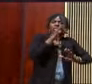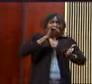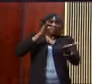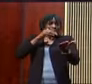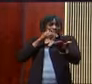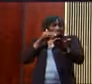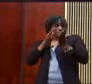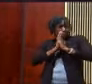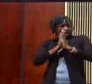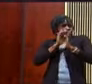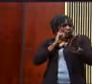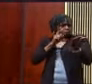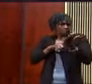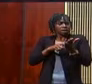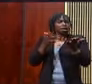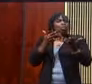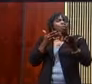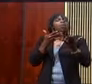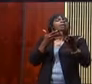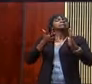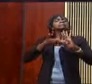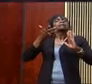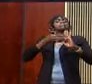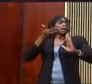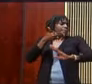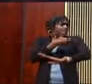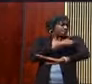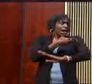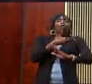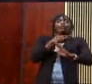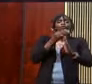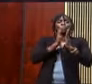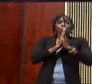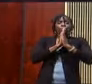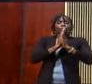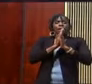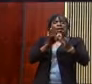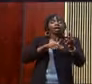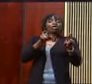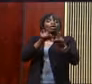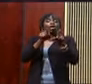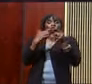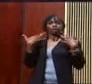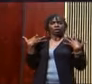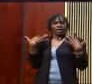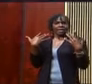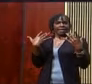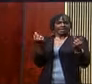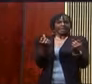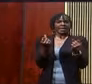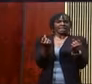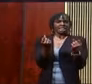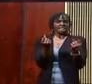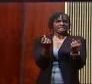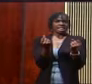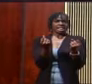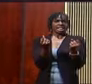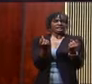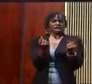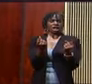prayer is powerful and psychologically healing when you engage in what I call